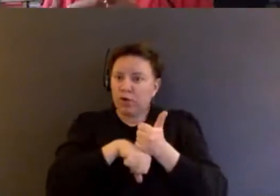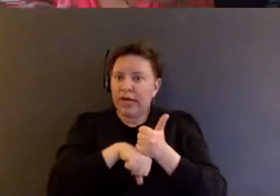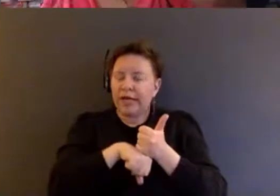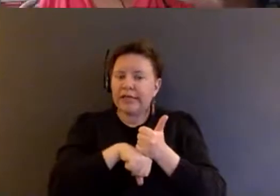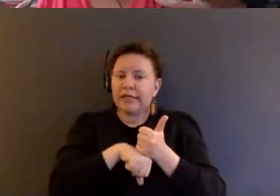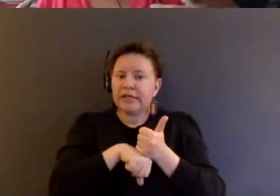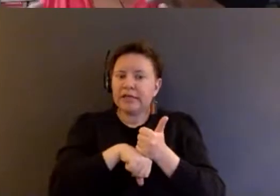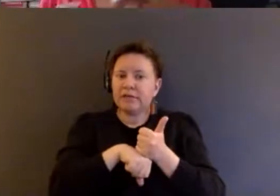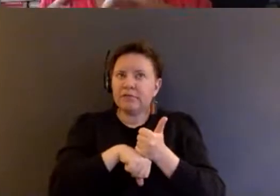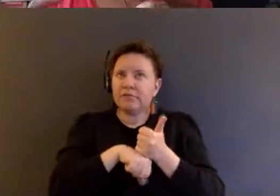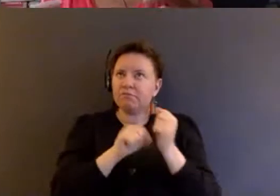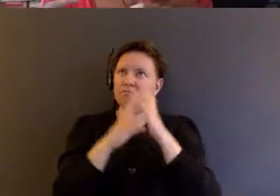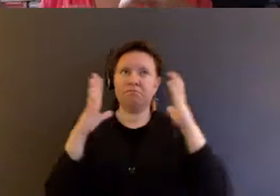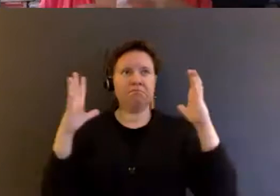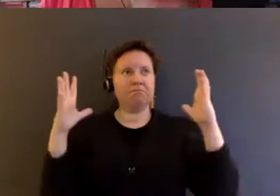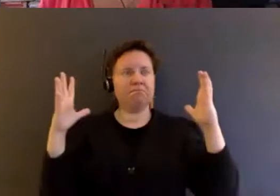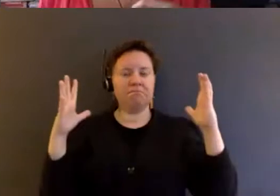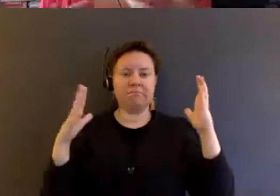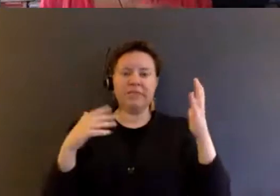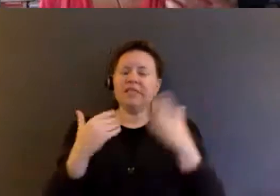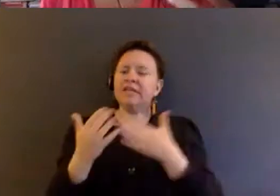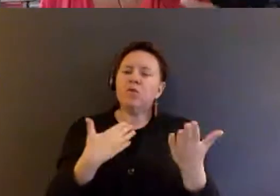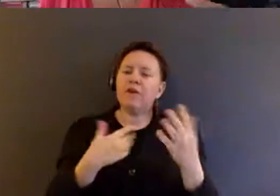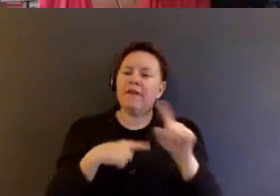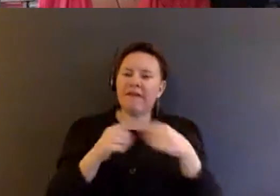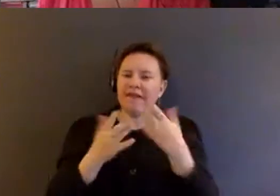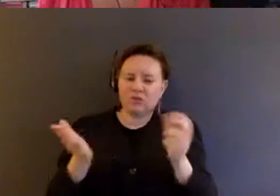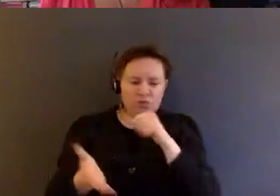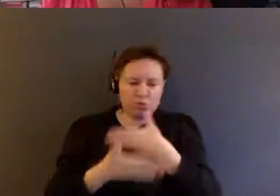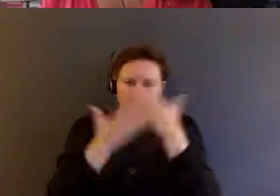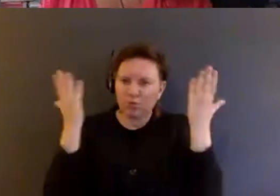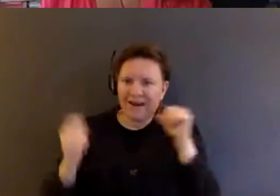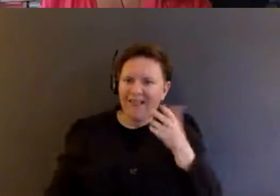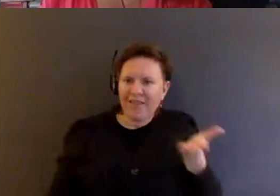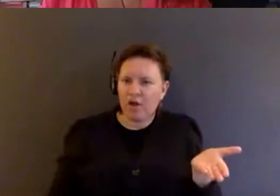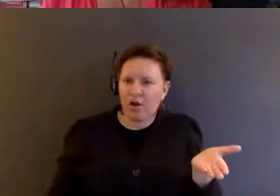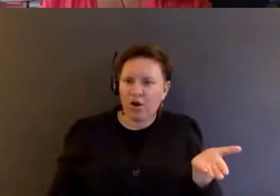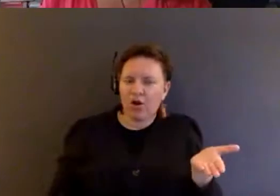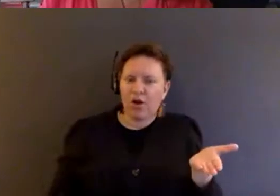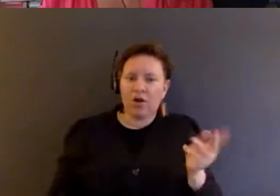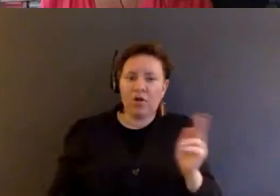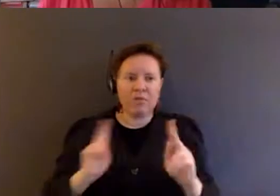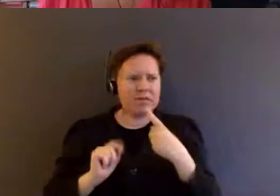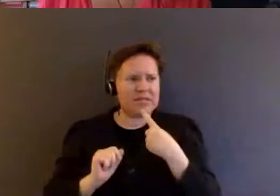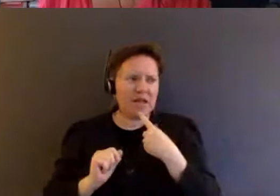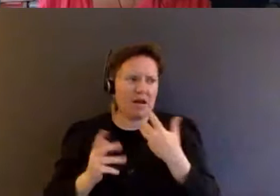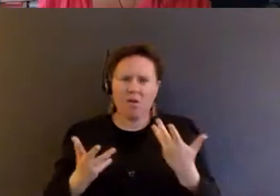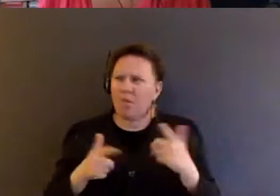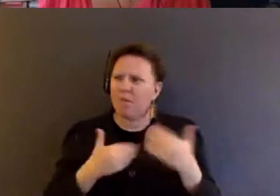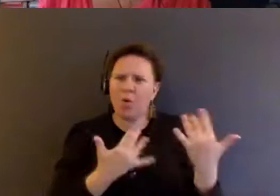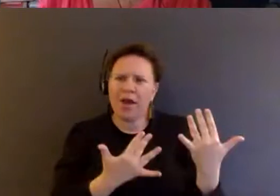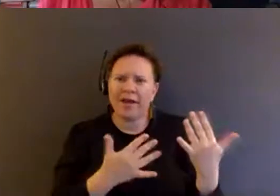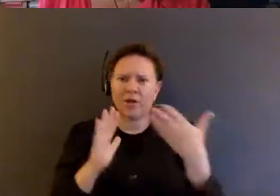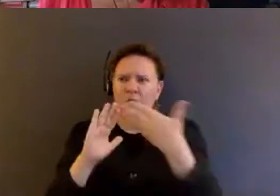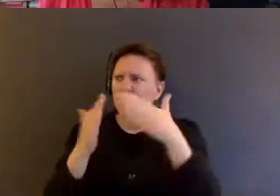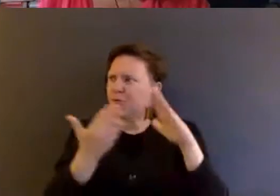a vision, even when things were not there. Even when people said, but wait, the community